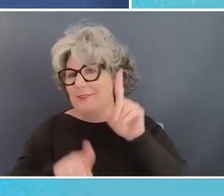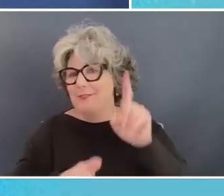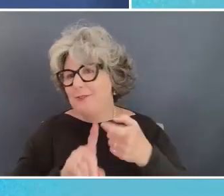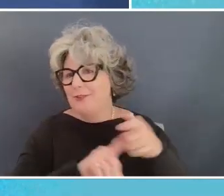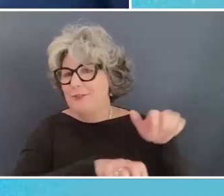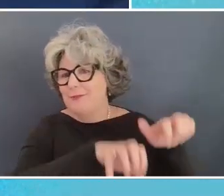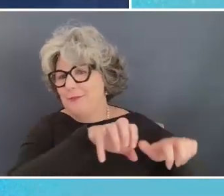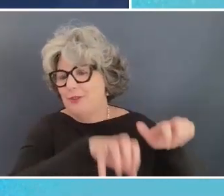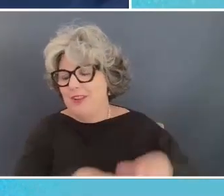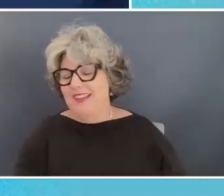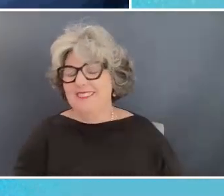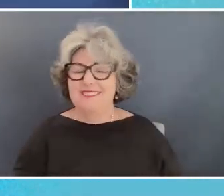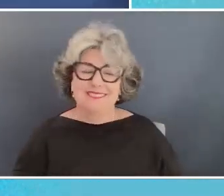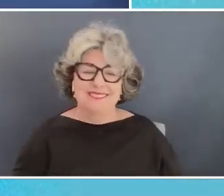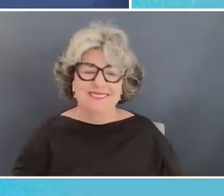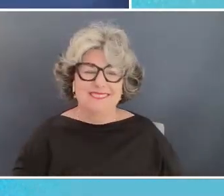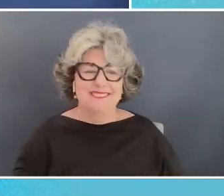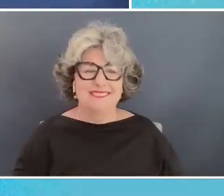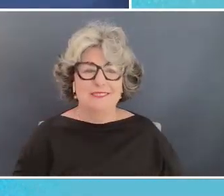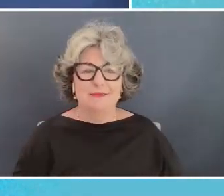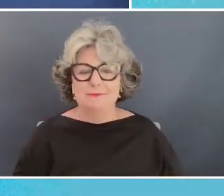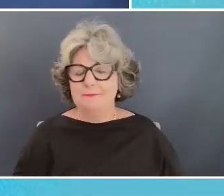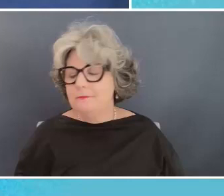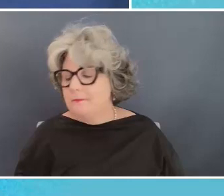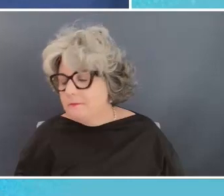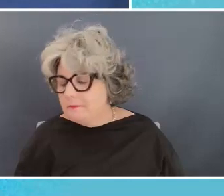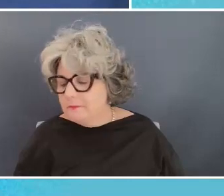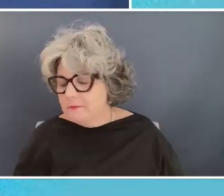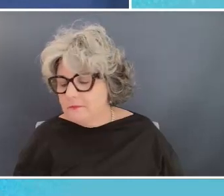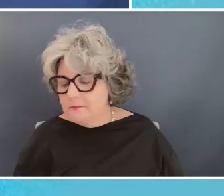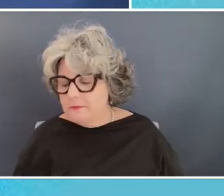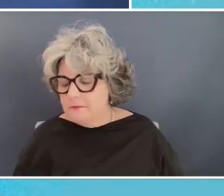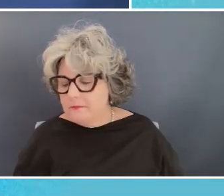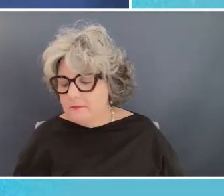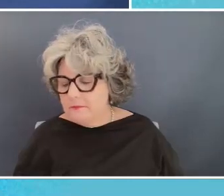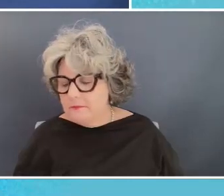catherine no